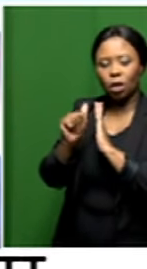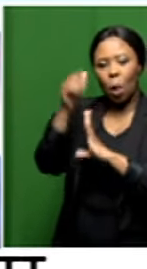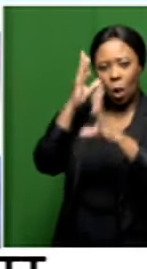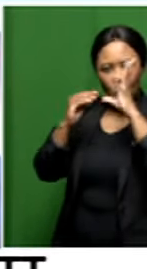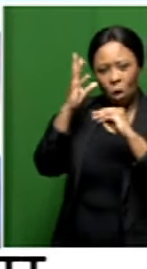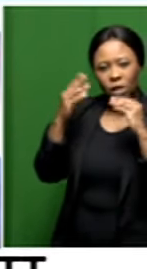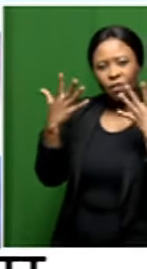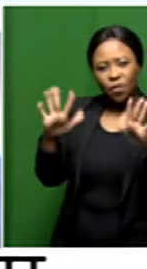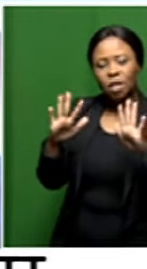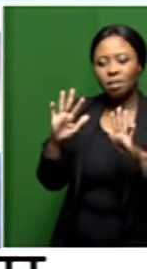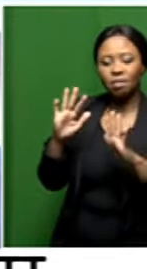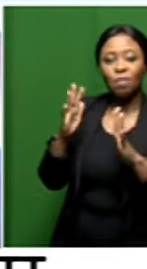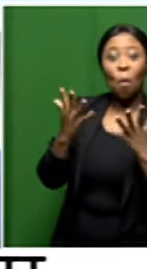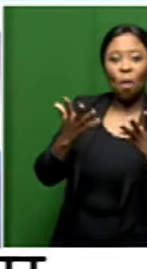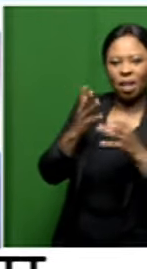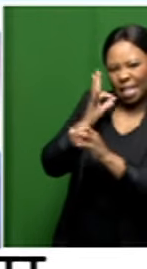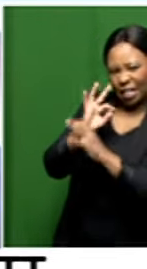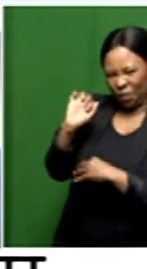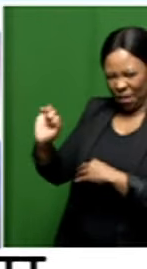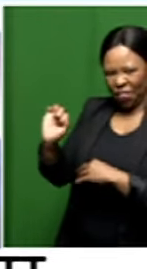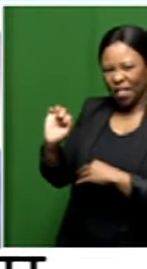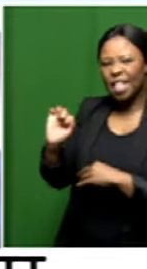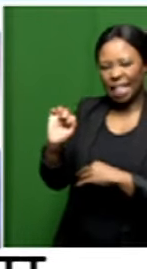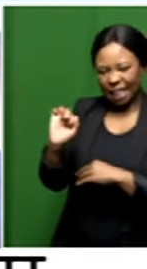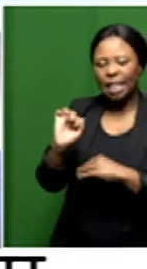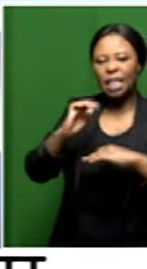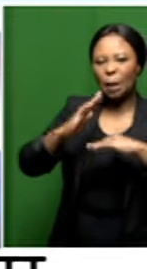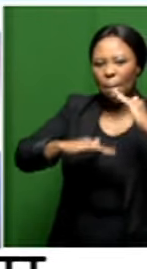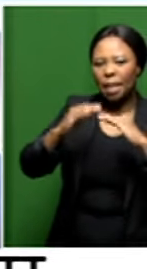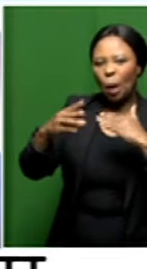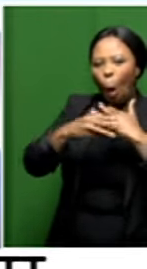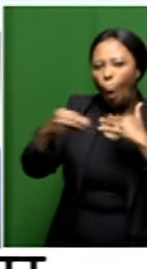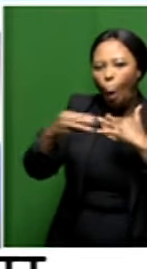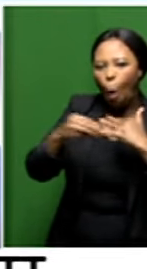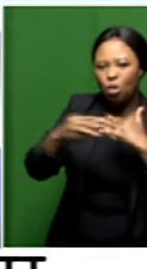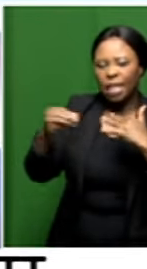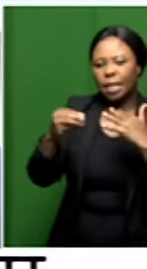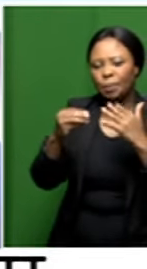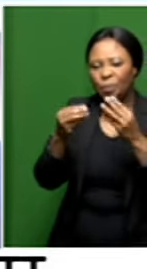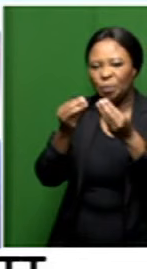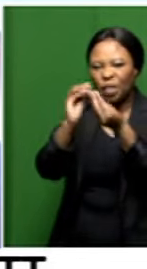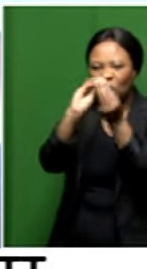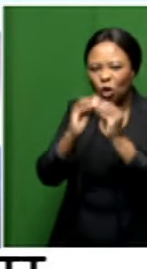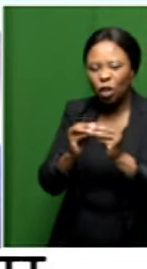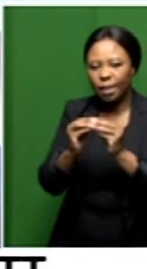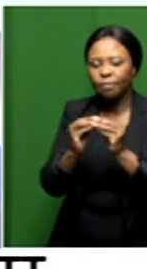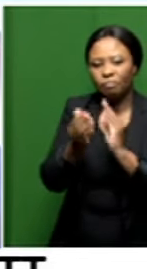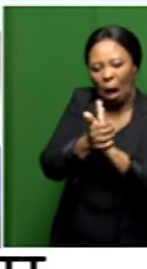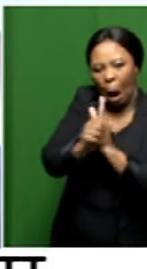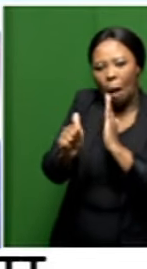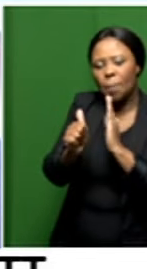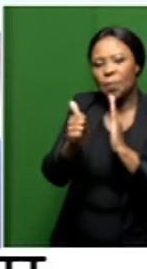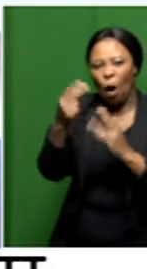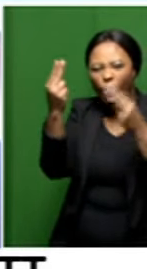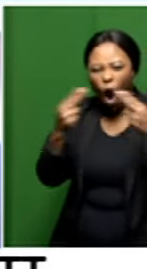from from from from his father building in wood and crafting. So the exhibition is quite beautifully